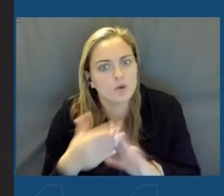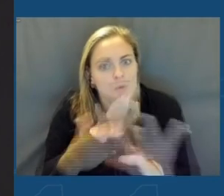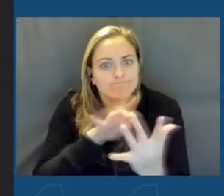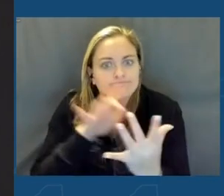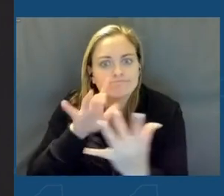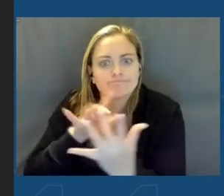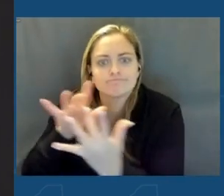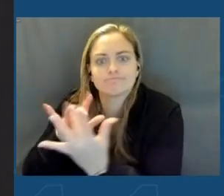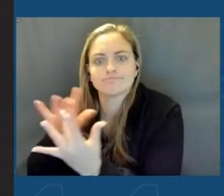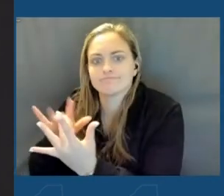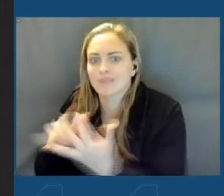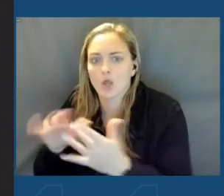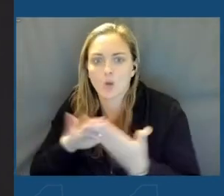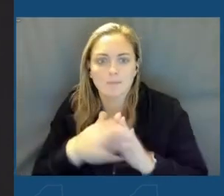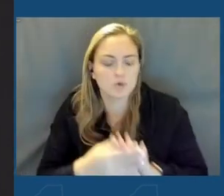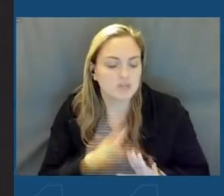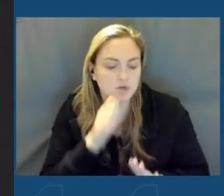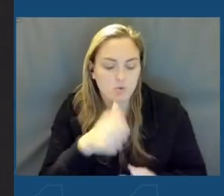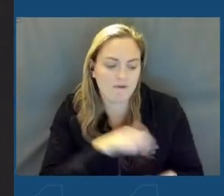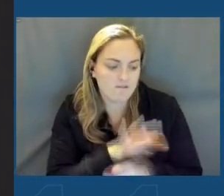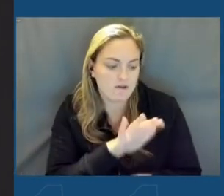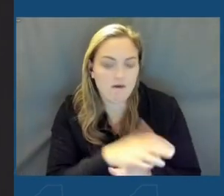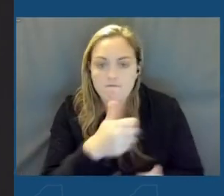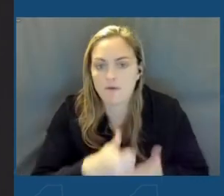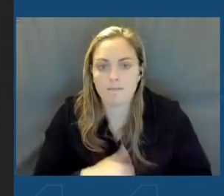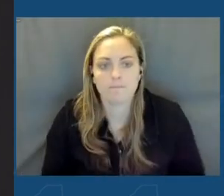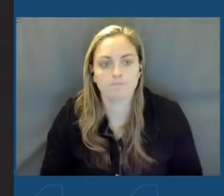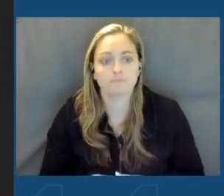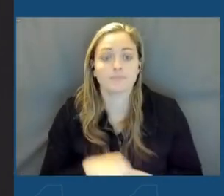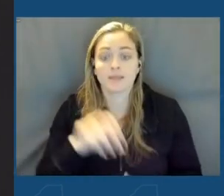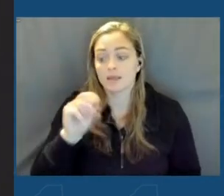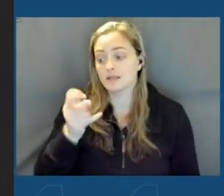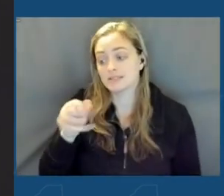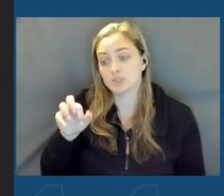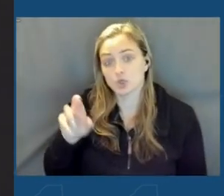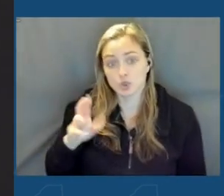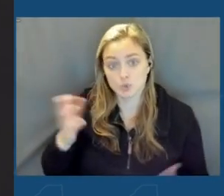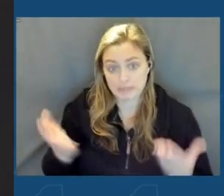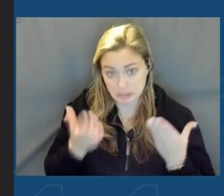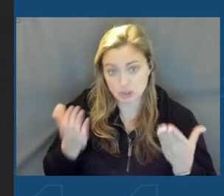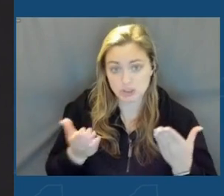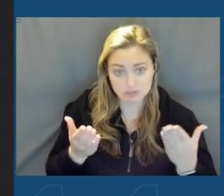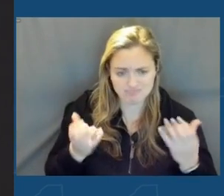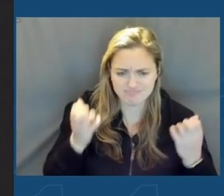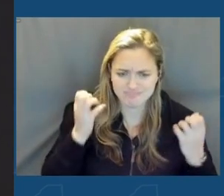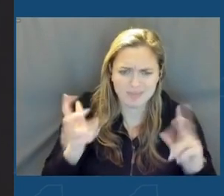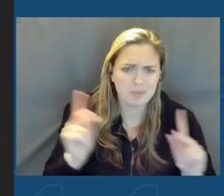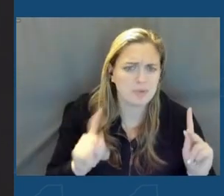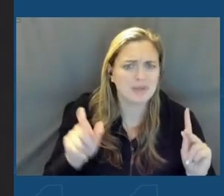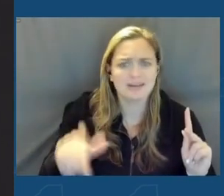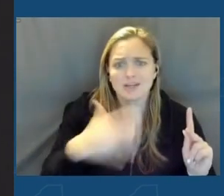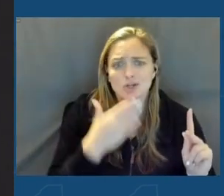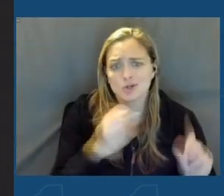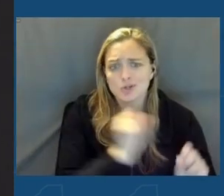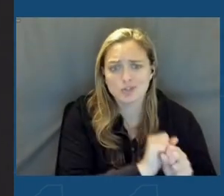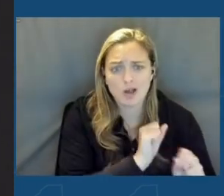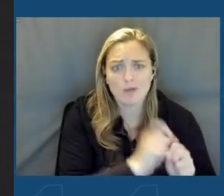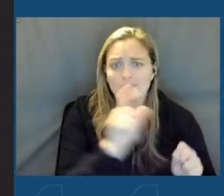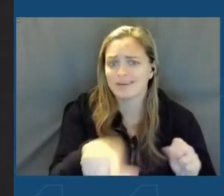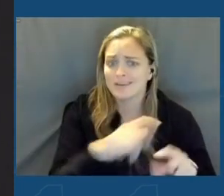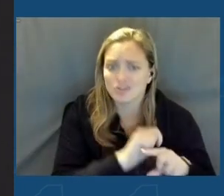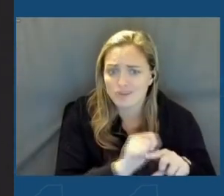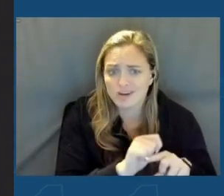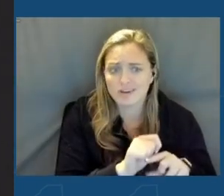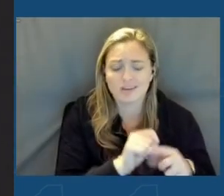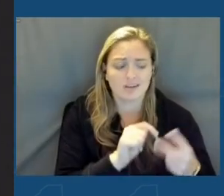to underserved communities. As we mentioned, Syracuse right here. There's a lot of people who need a good job. They need that training.